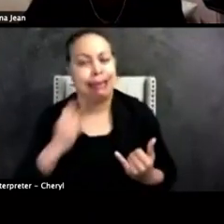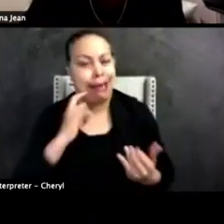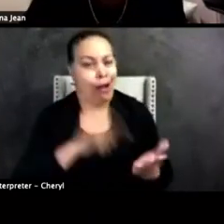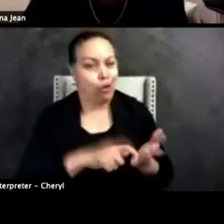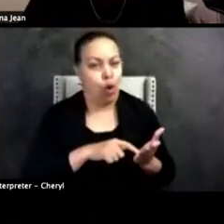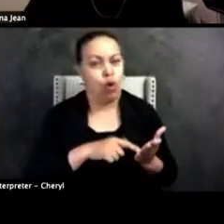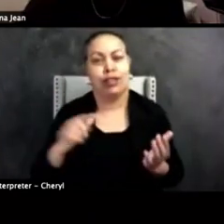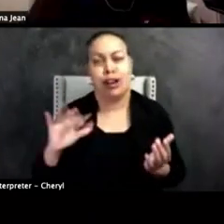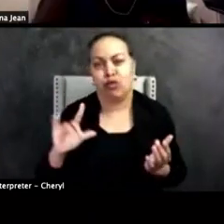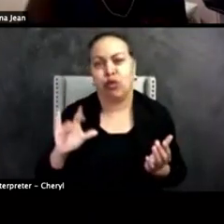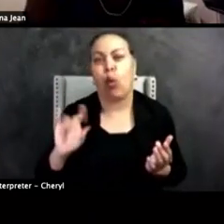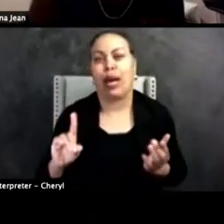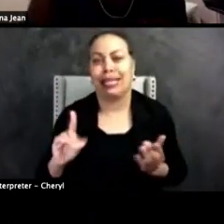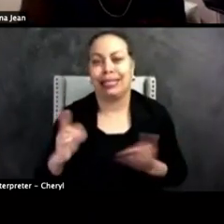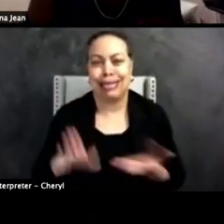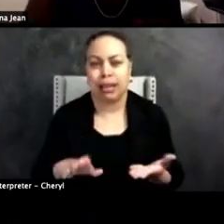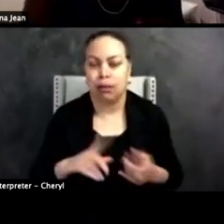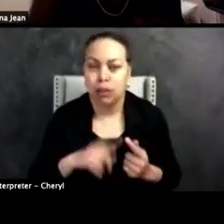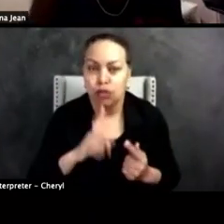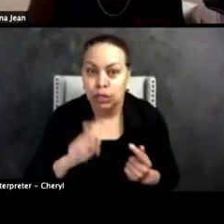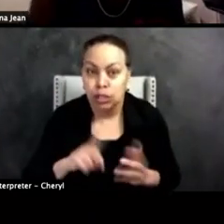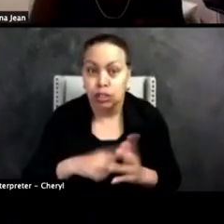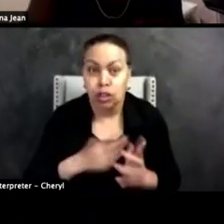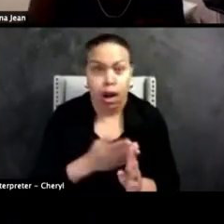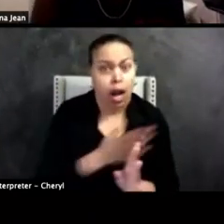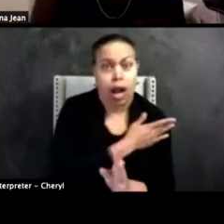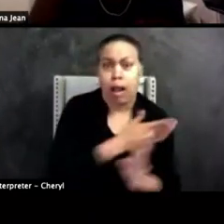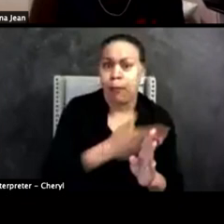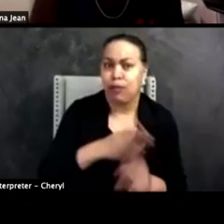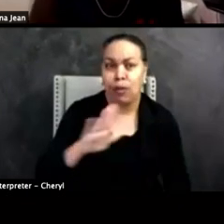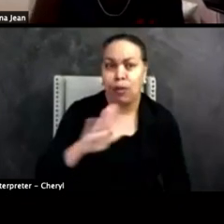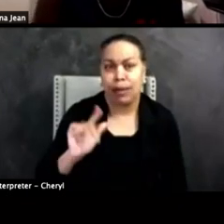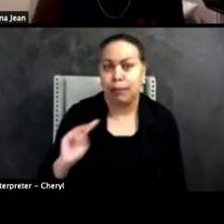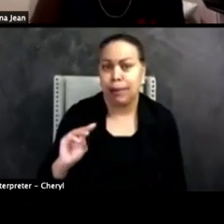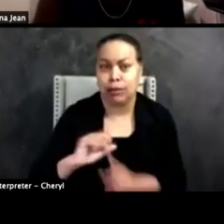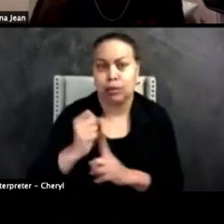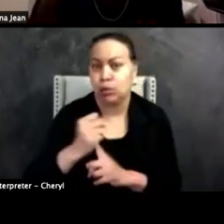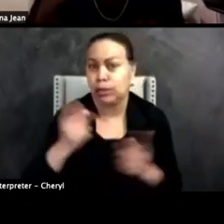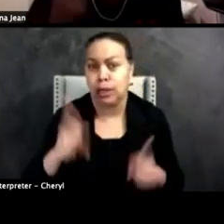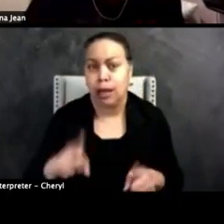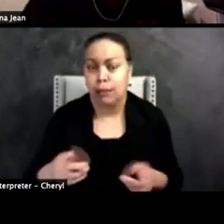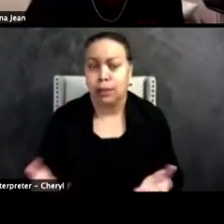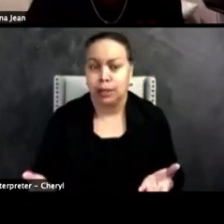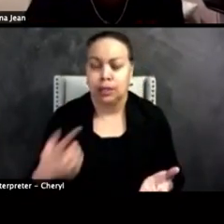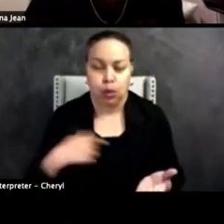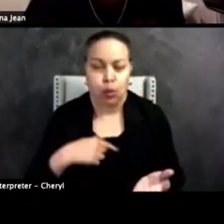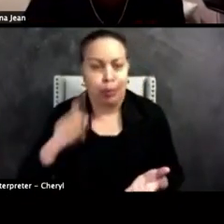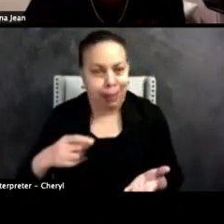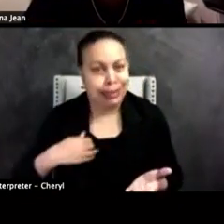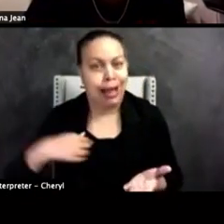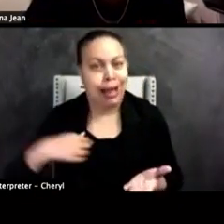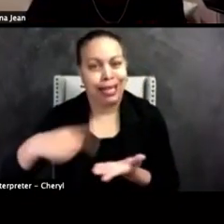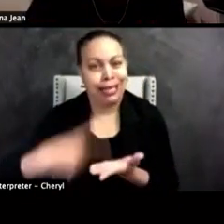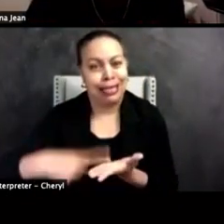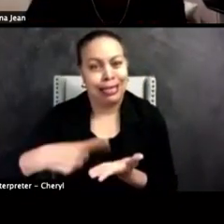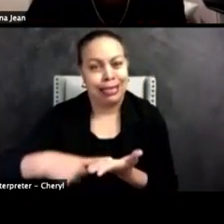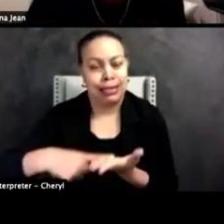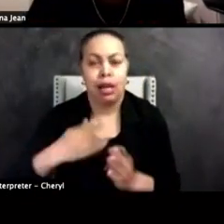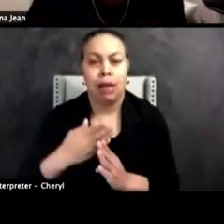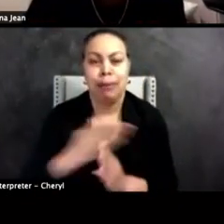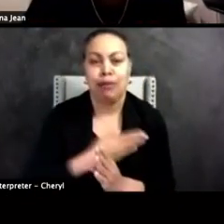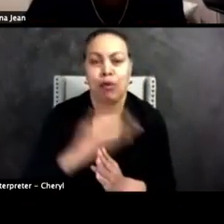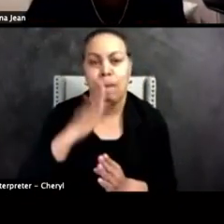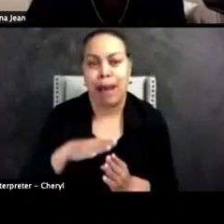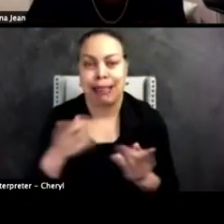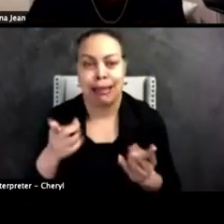conversation that was, had already started before the black lives matter situation, right? We need to have these conversations before the bad